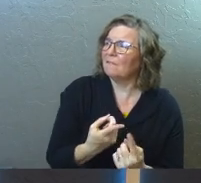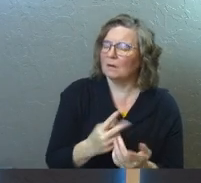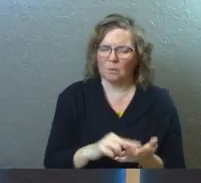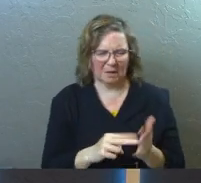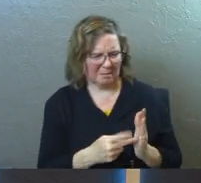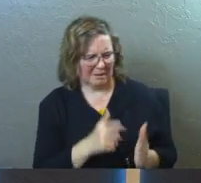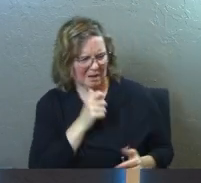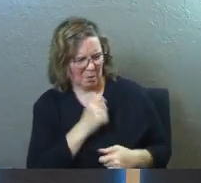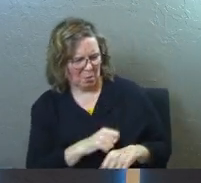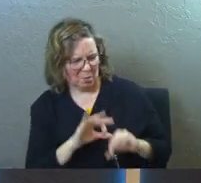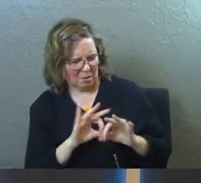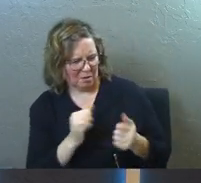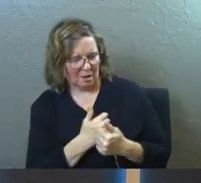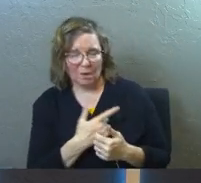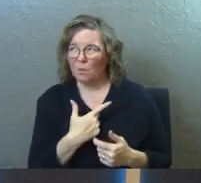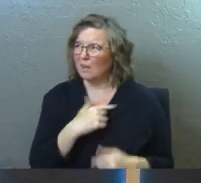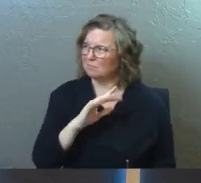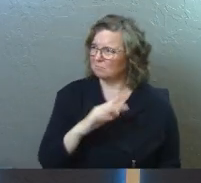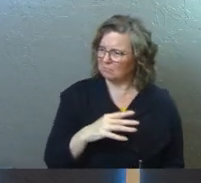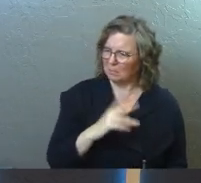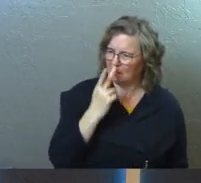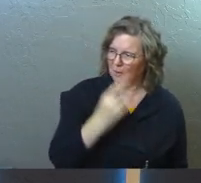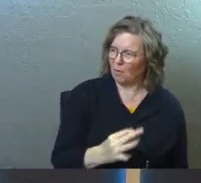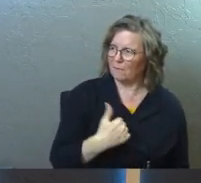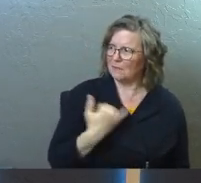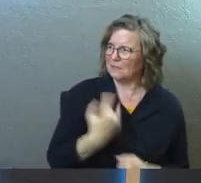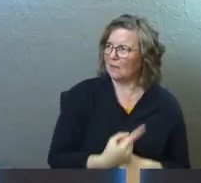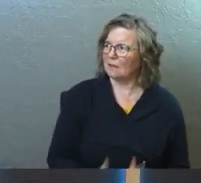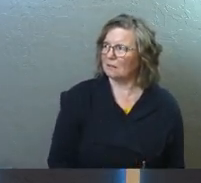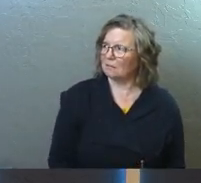What do mean she's not worth your love? Well, she ticked me off today.